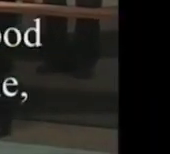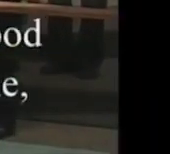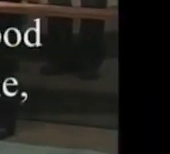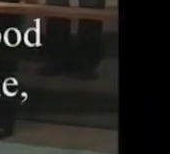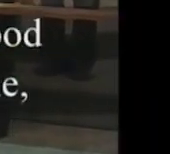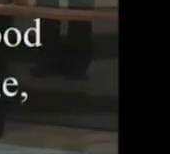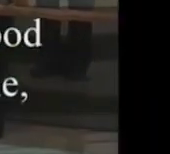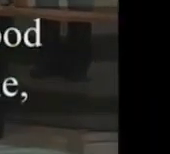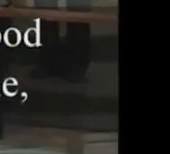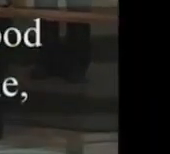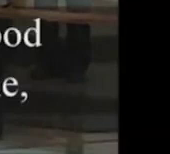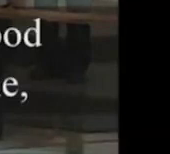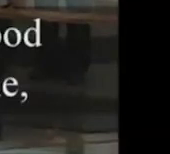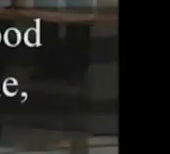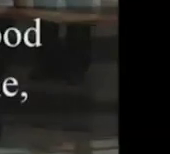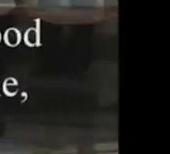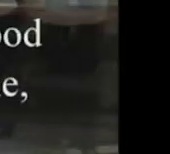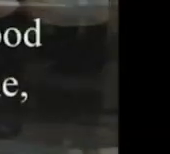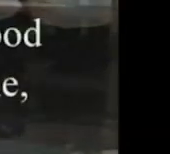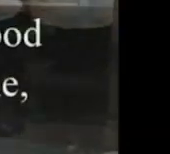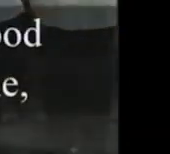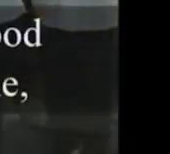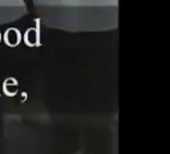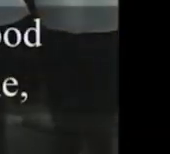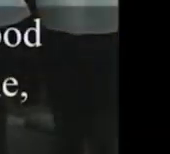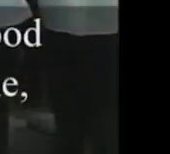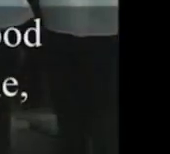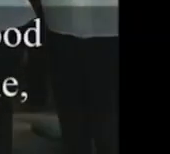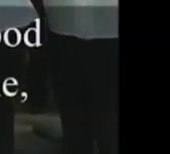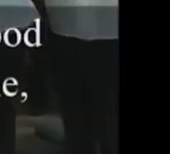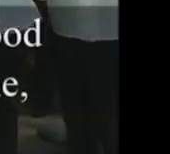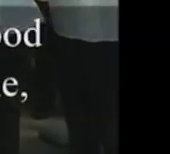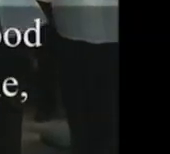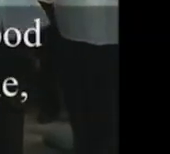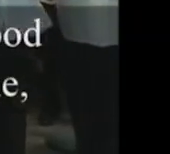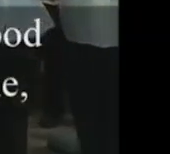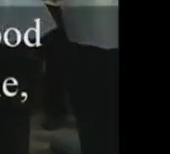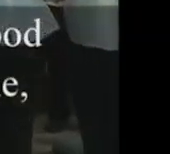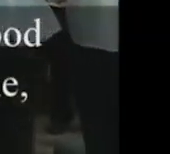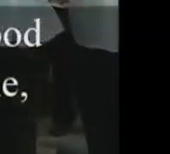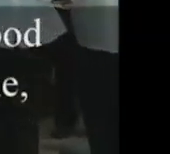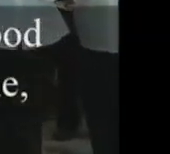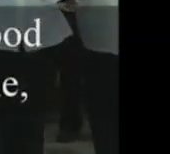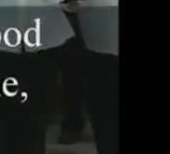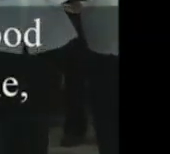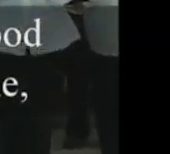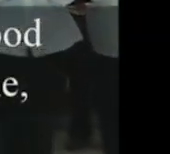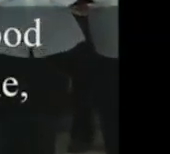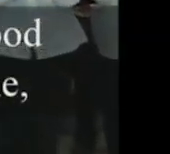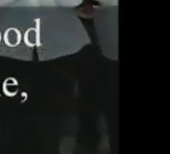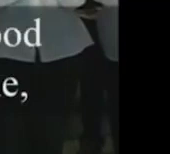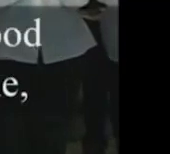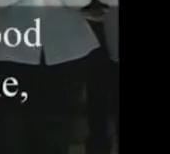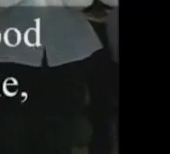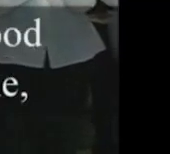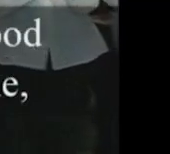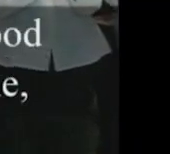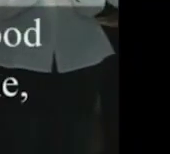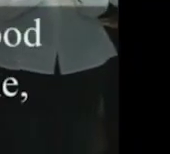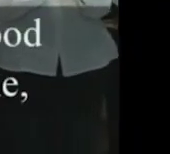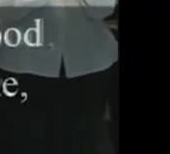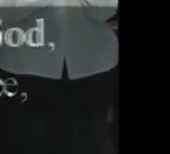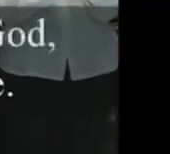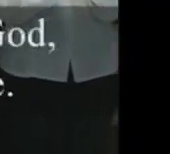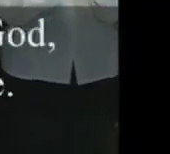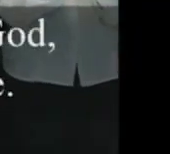Before the hills in order stir, our earthly seed earth pray.